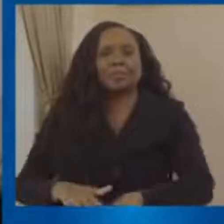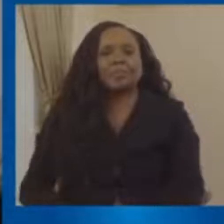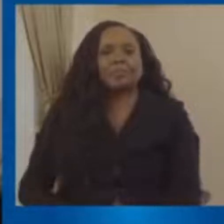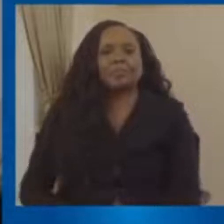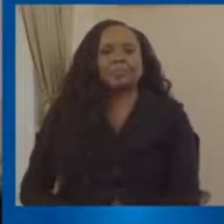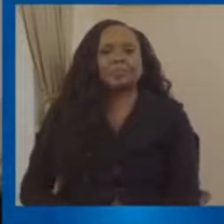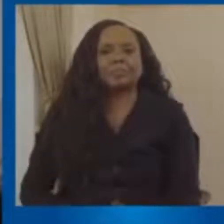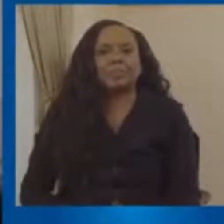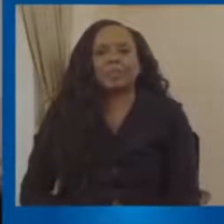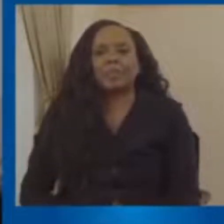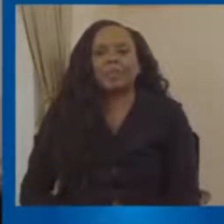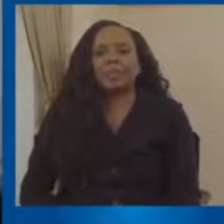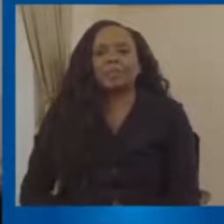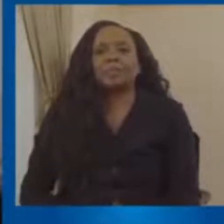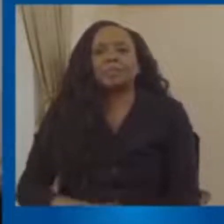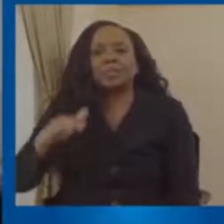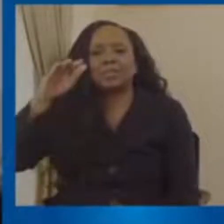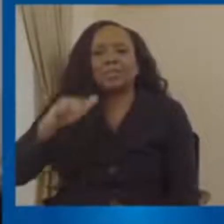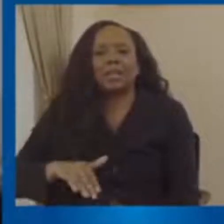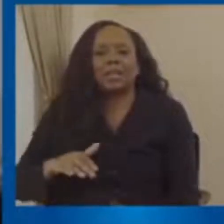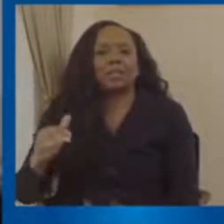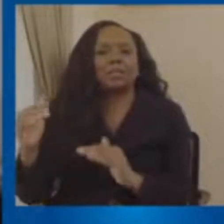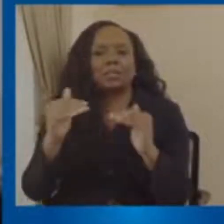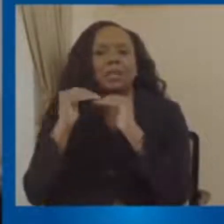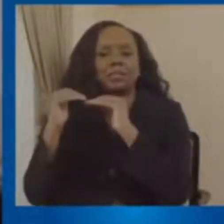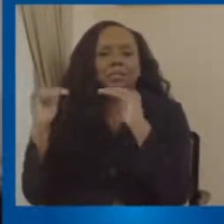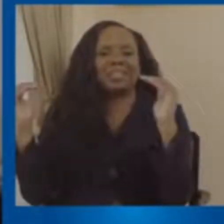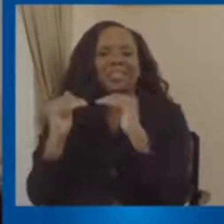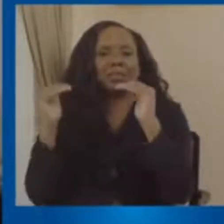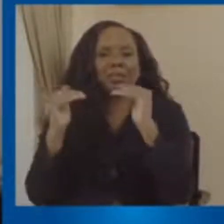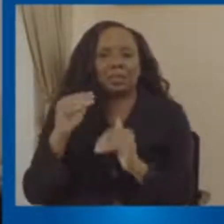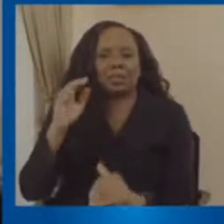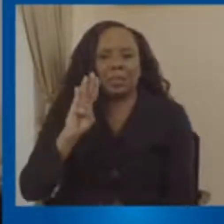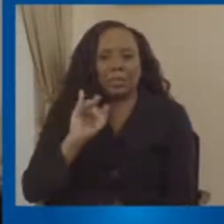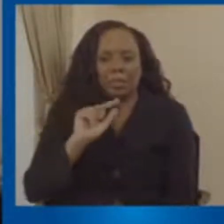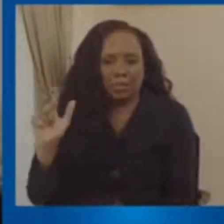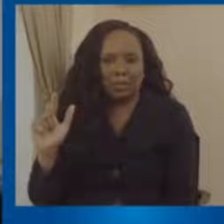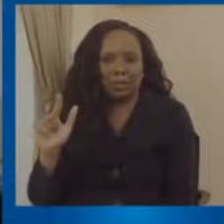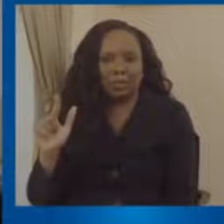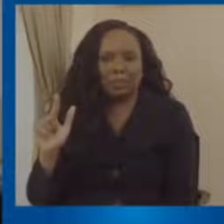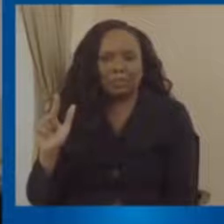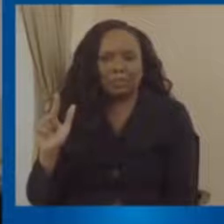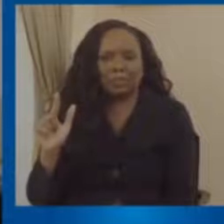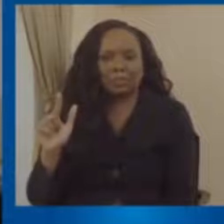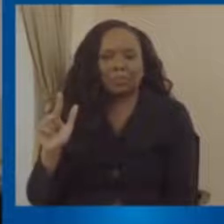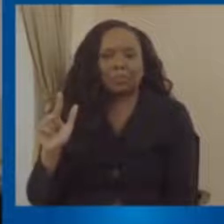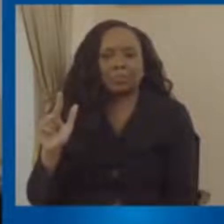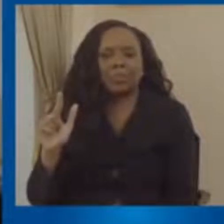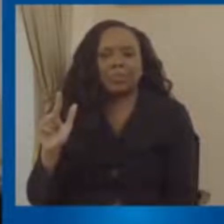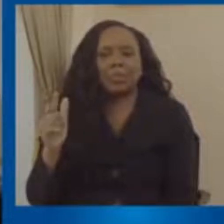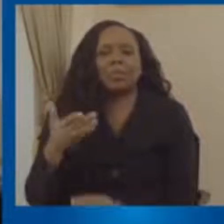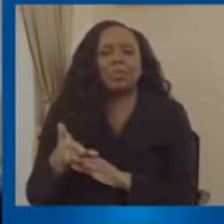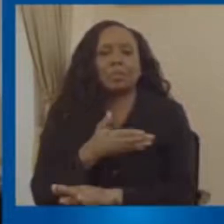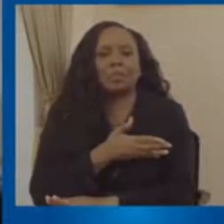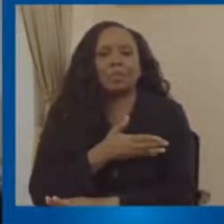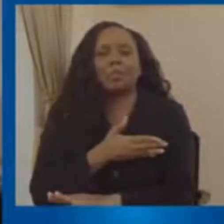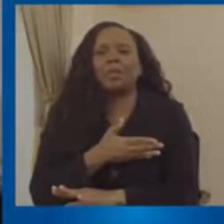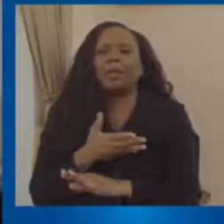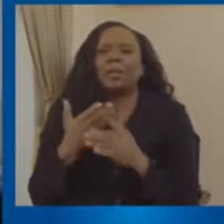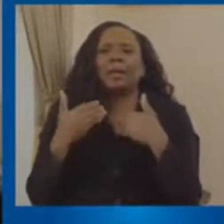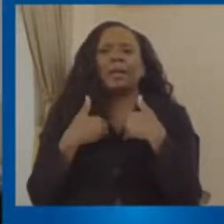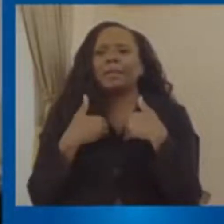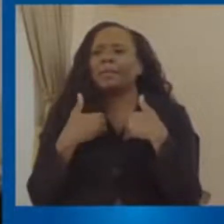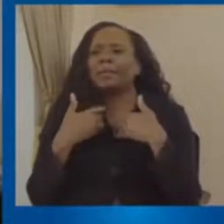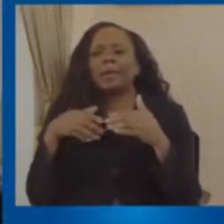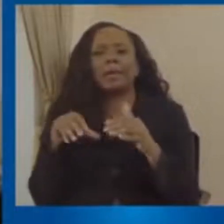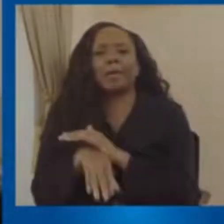Now, under the Child Justice Bill, what used to be the criminal offence of wandering and other